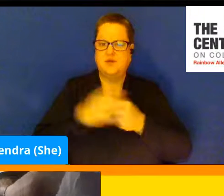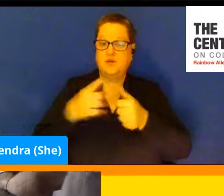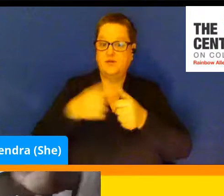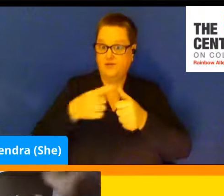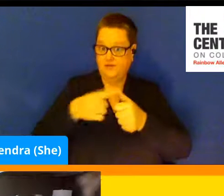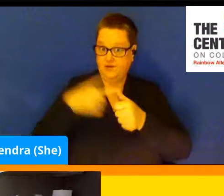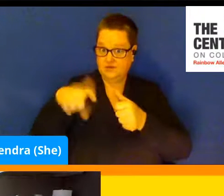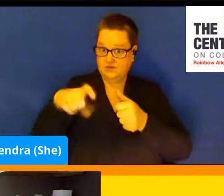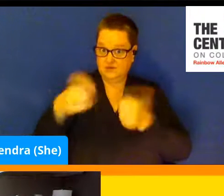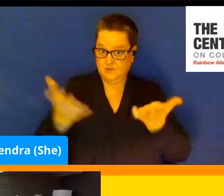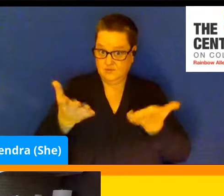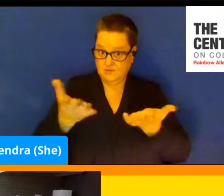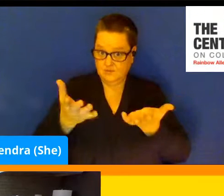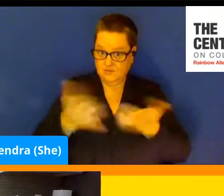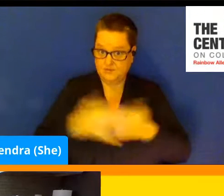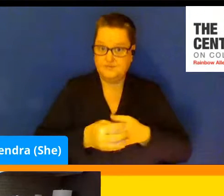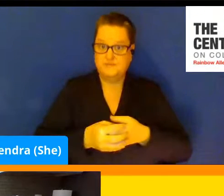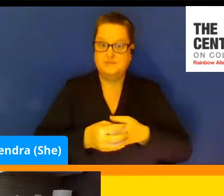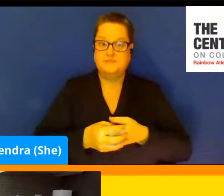need